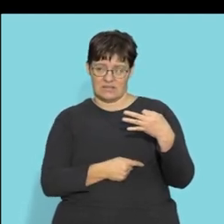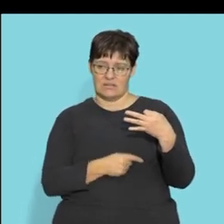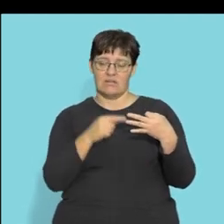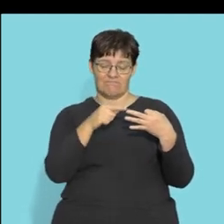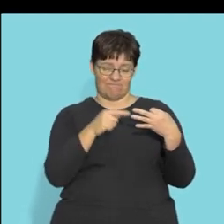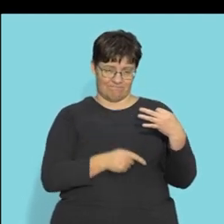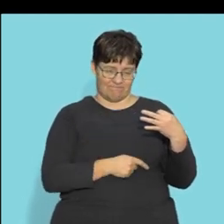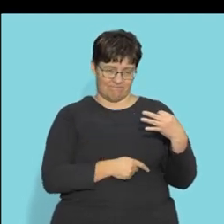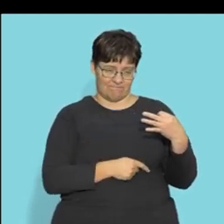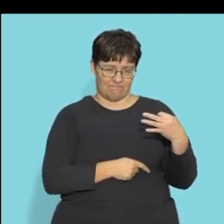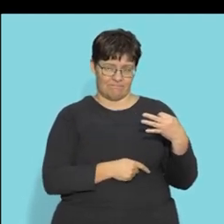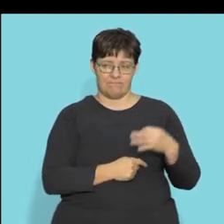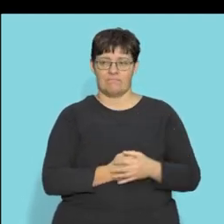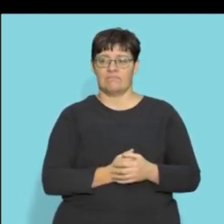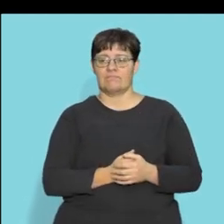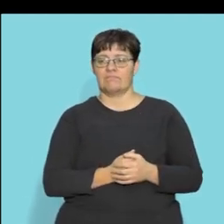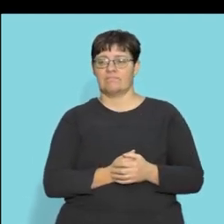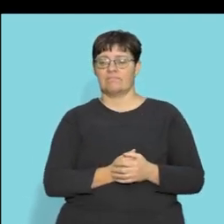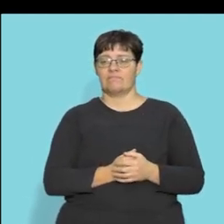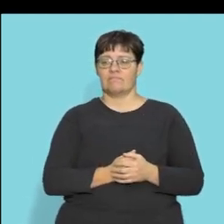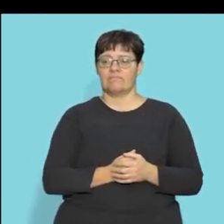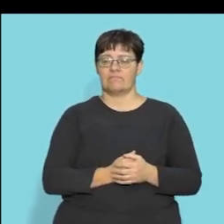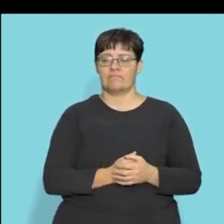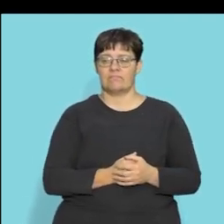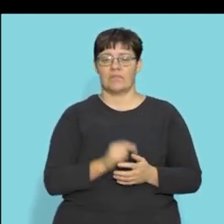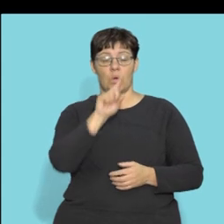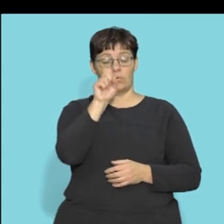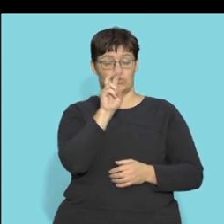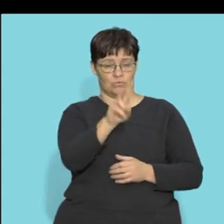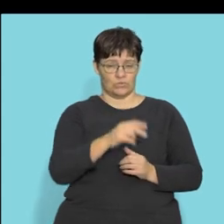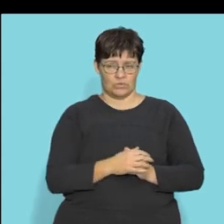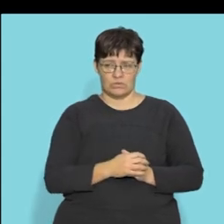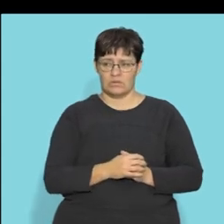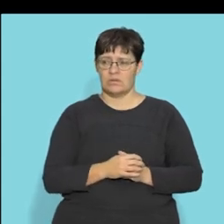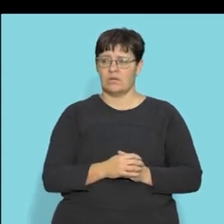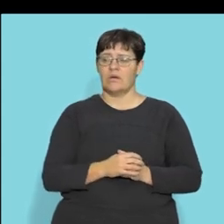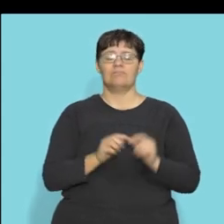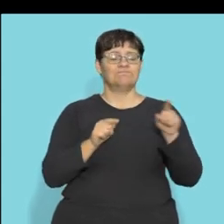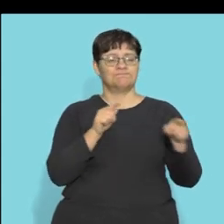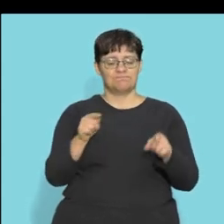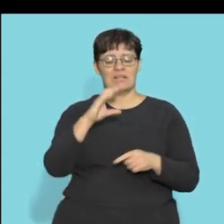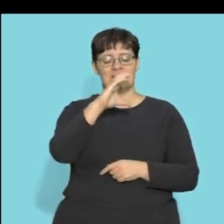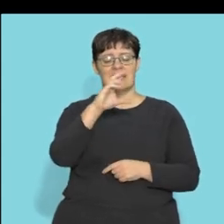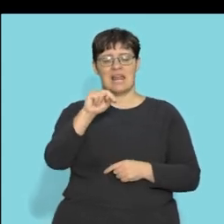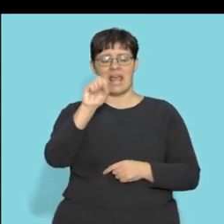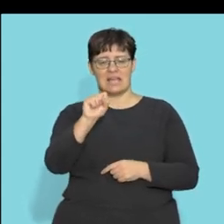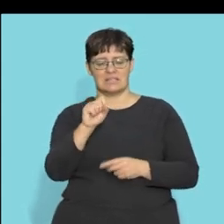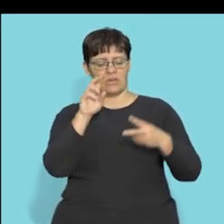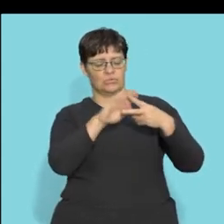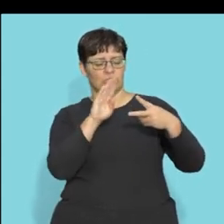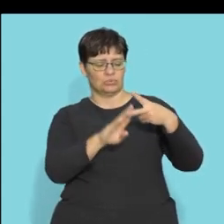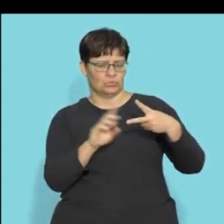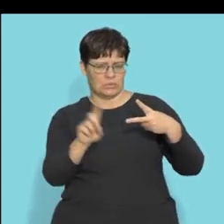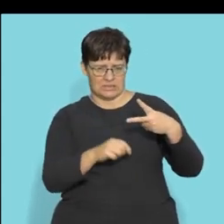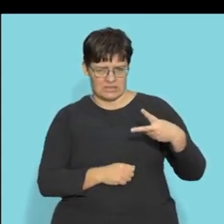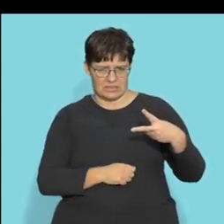except here they have the vertebral column question two name the two parts of the central